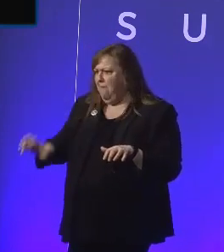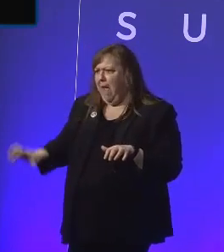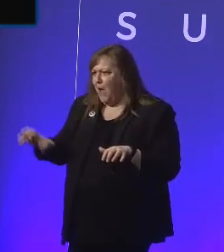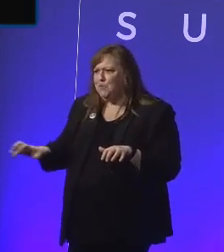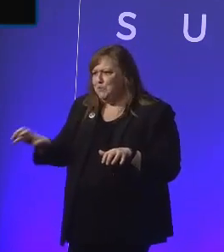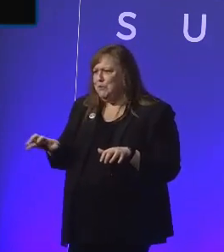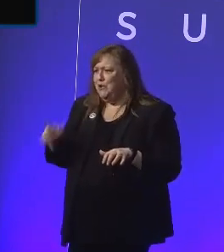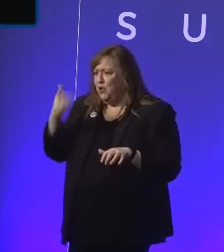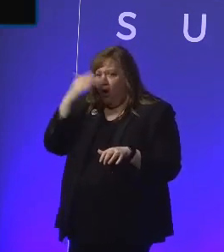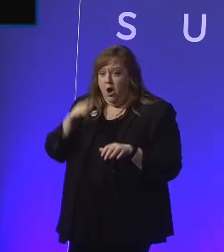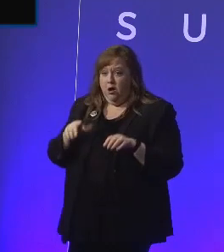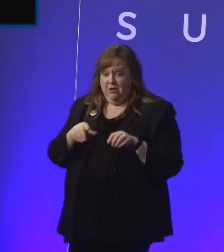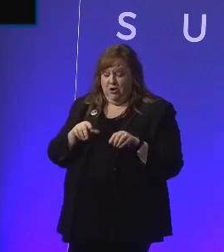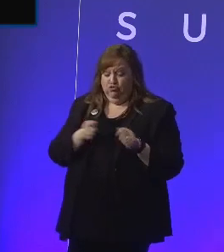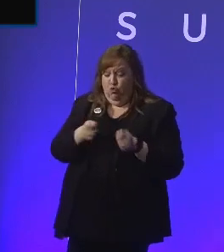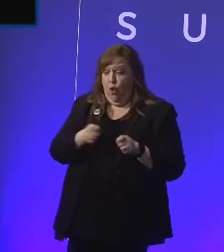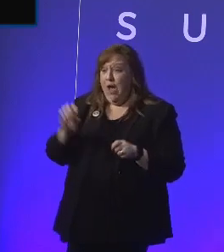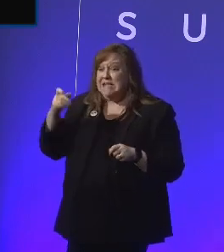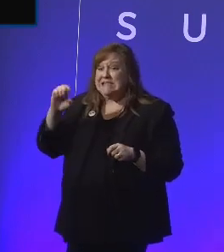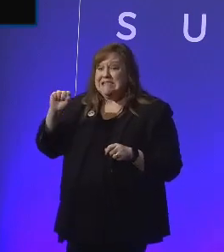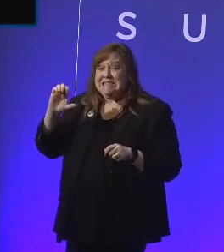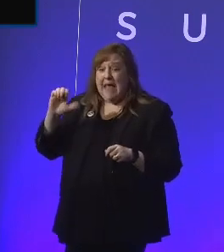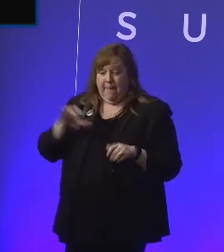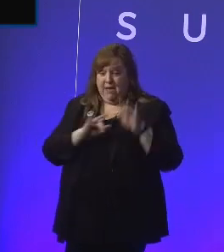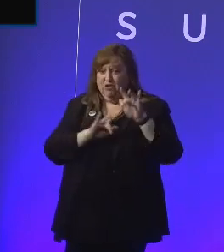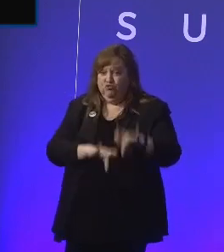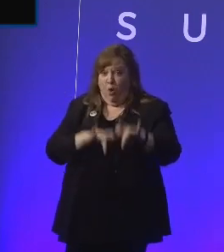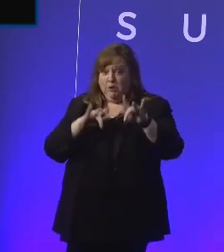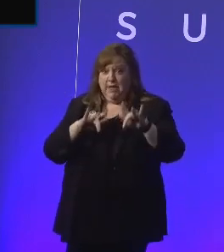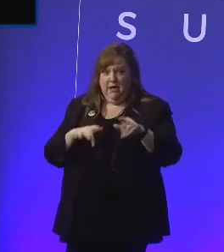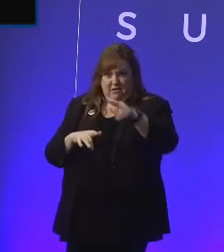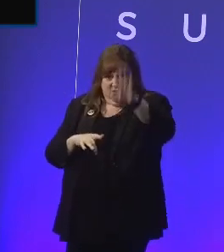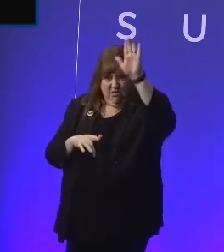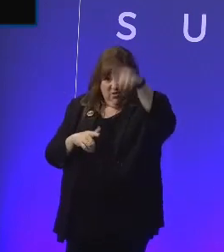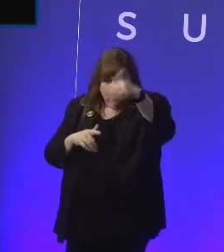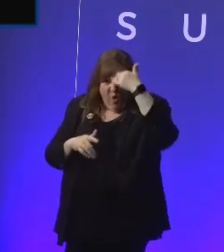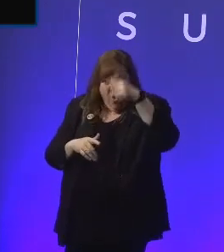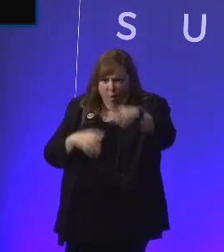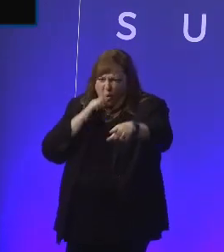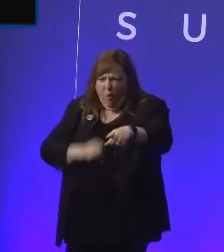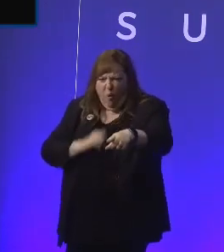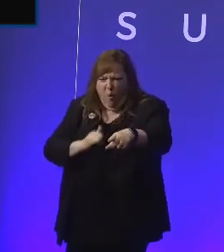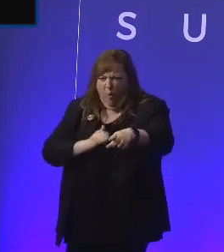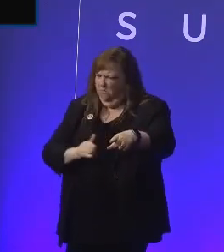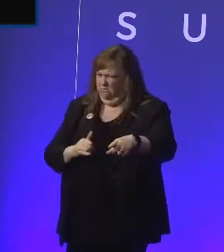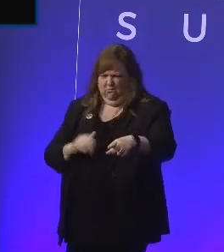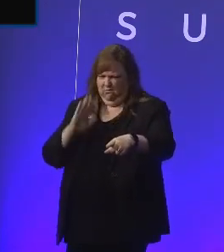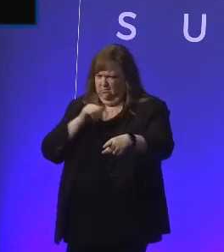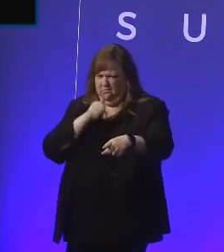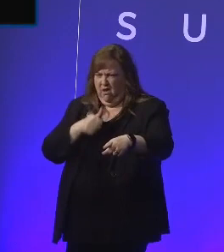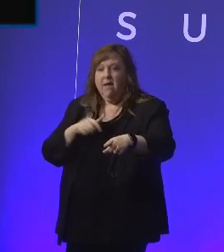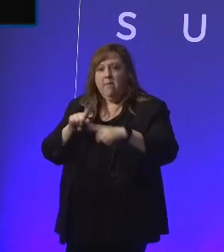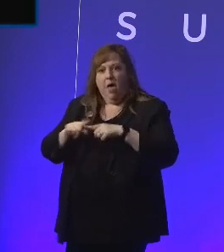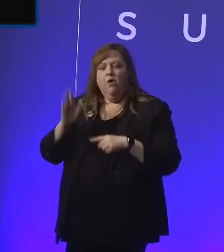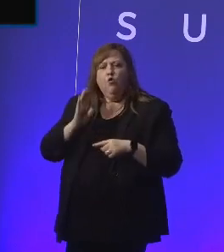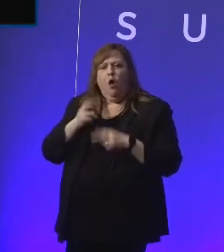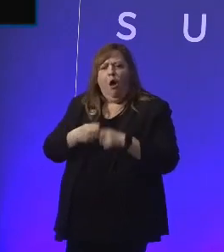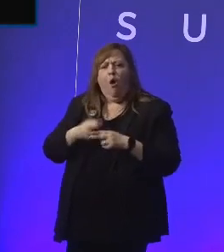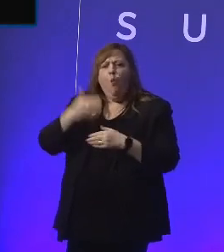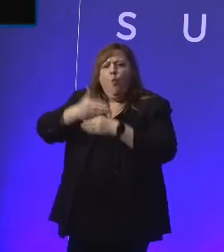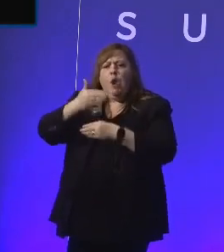control escape on a Windows device? Thank you. You don't look nearly as old as me. But that's what used to be called the Windows key.